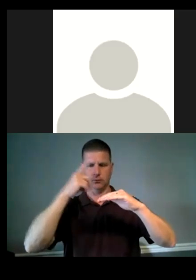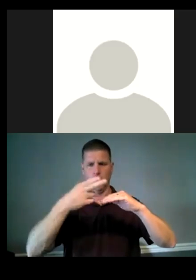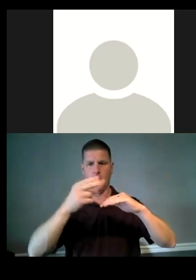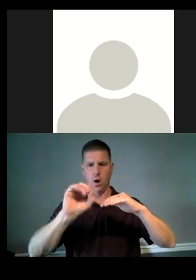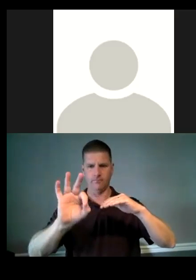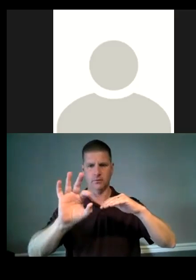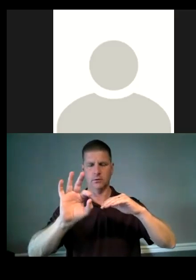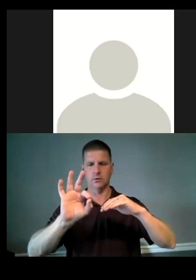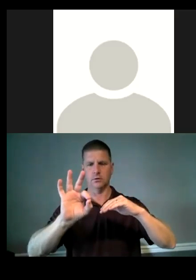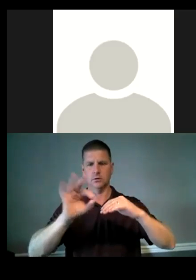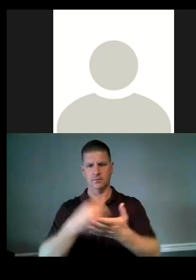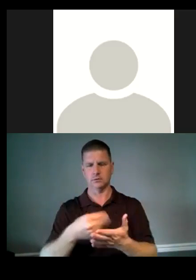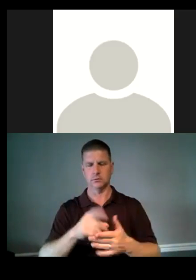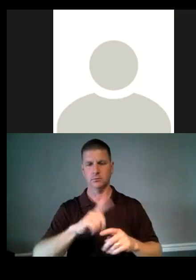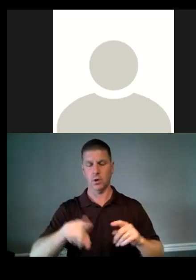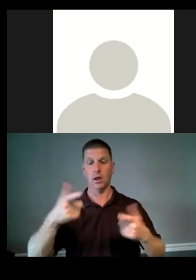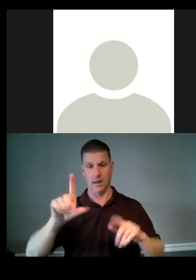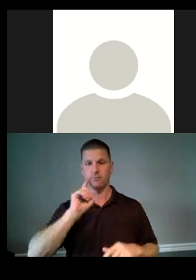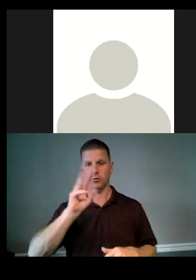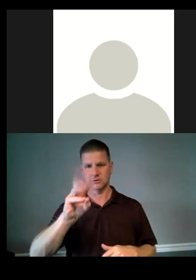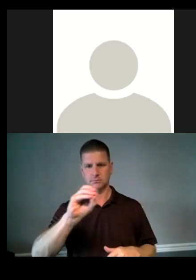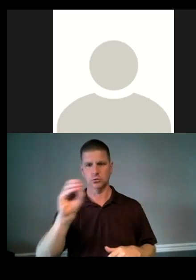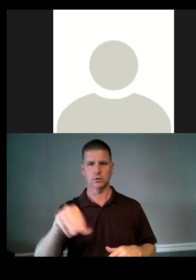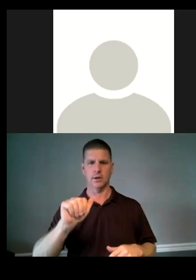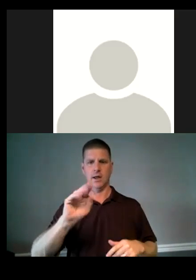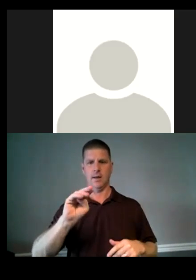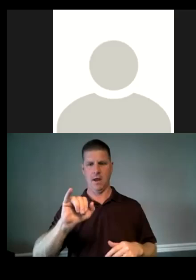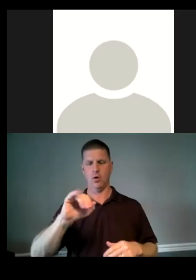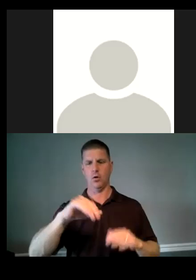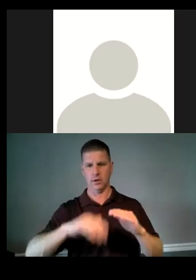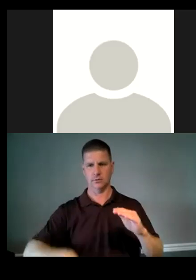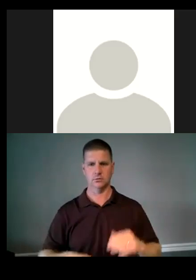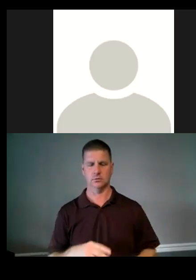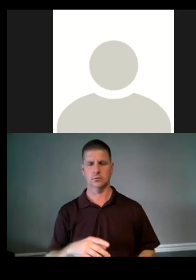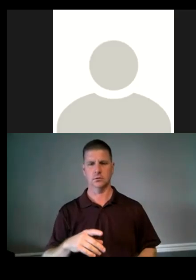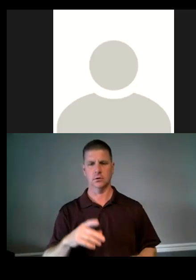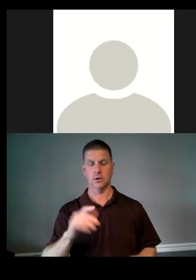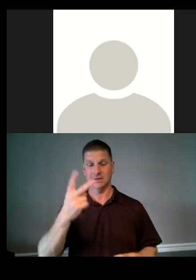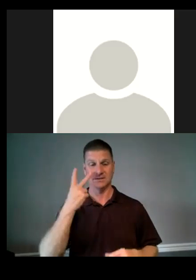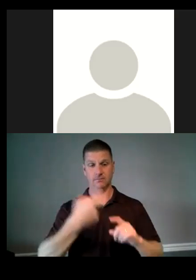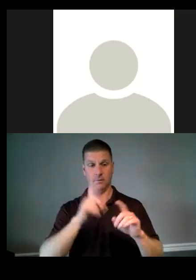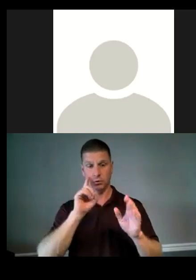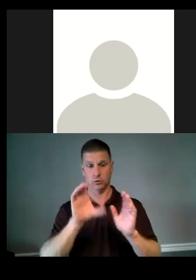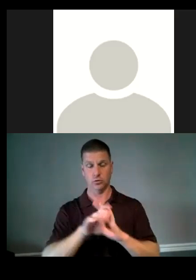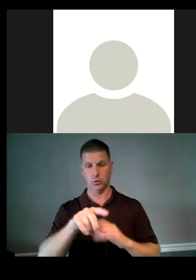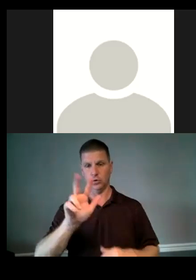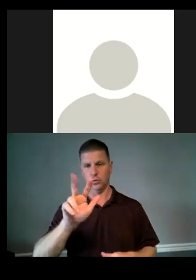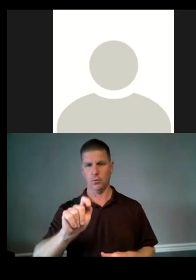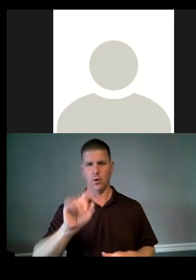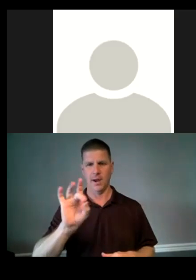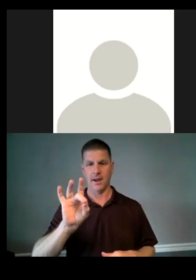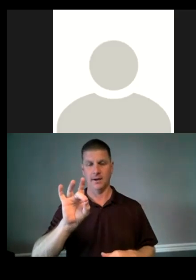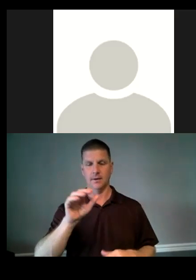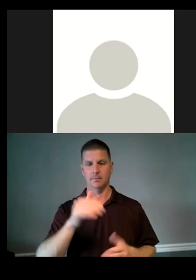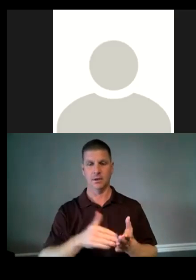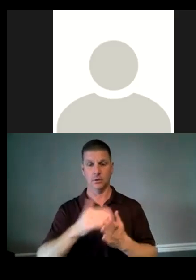program does allow for 60% AMI or less. And, and you can see from the chart there that of the 3.8 million that's proposed